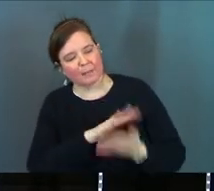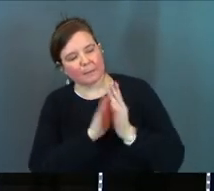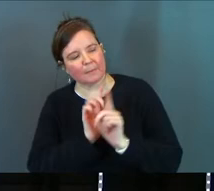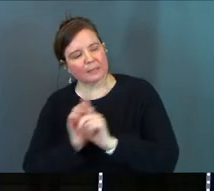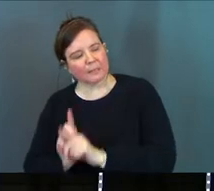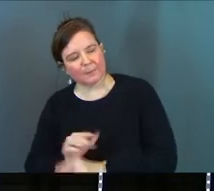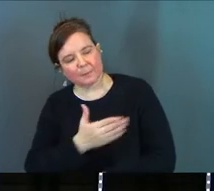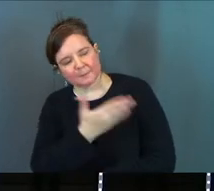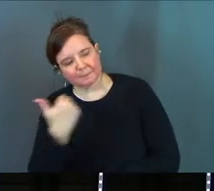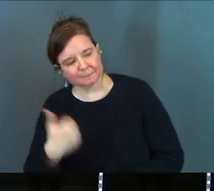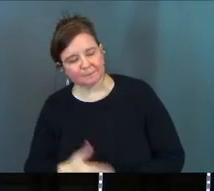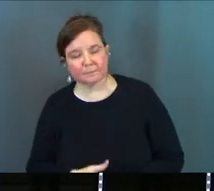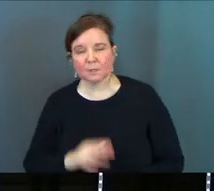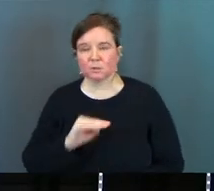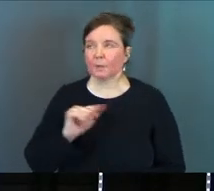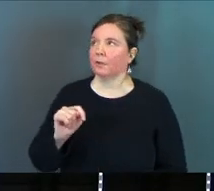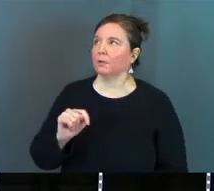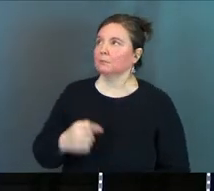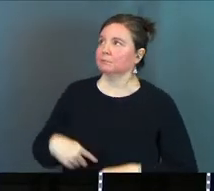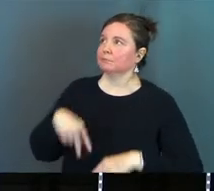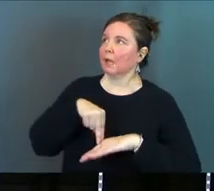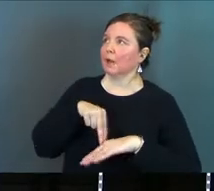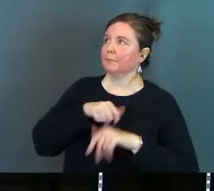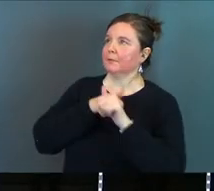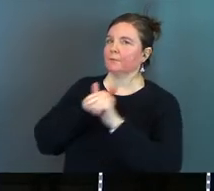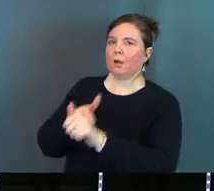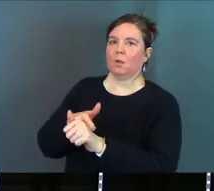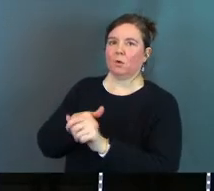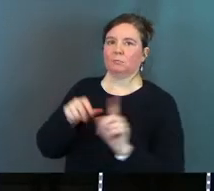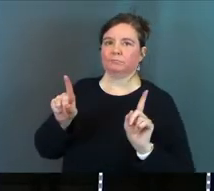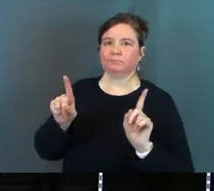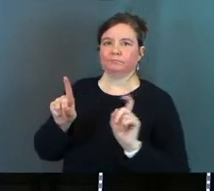said to him so Matthew got up and followed him